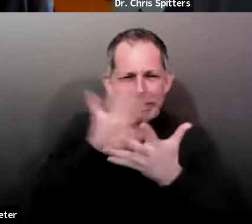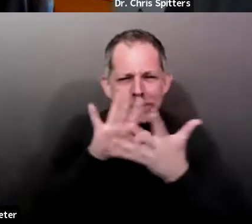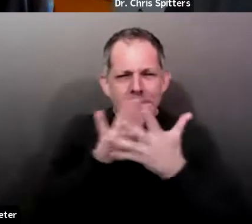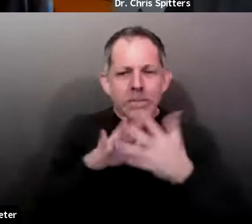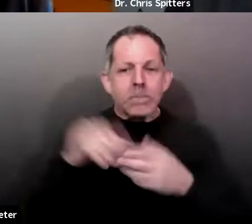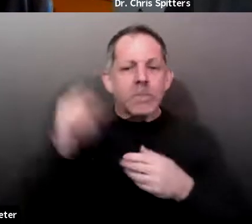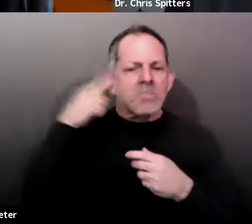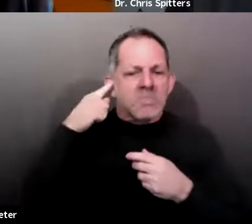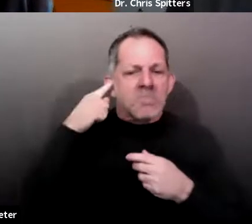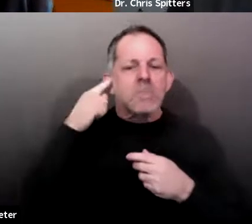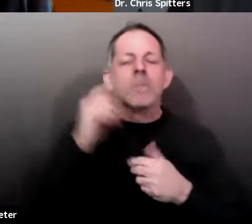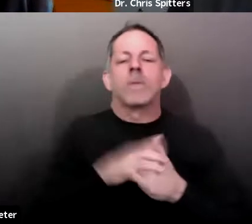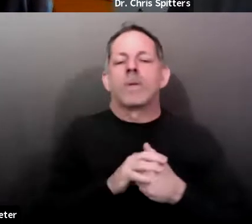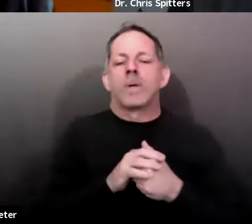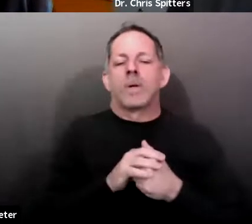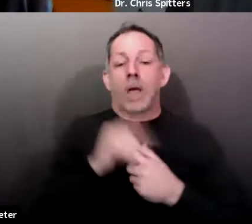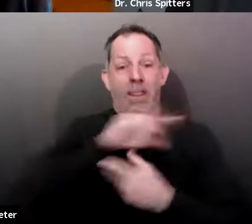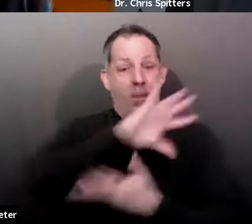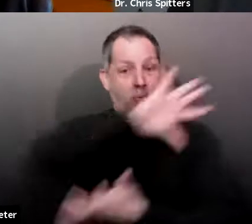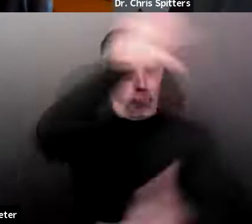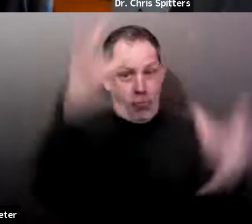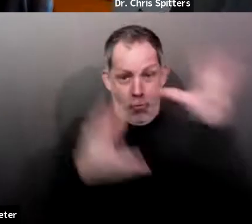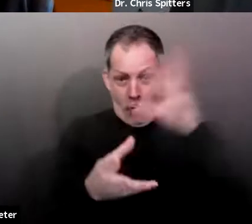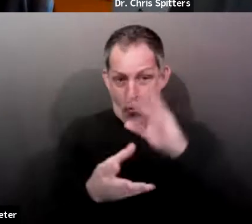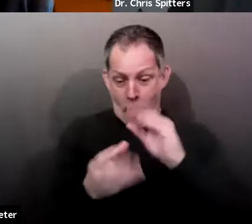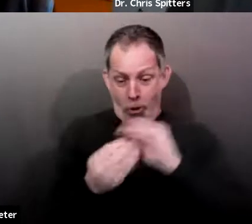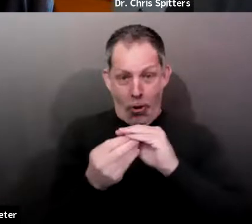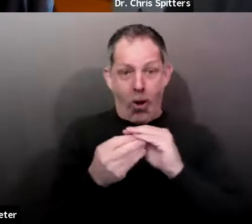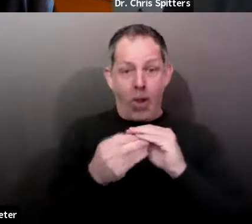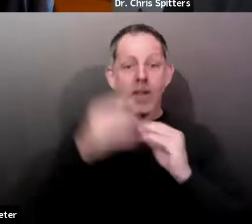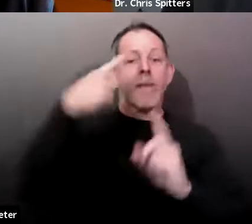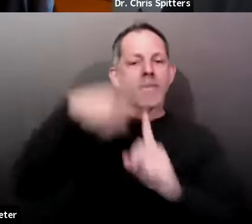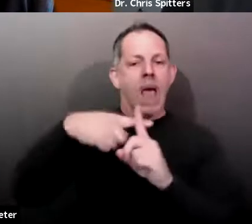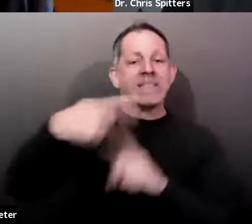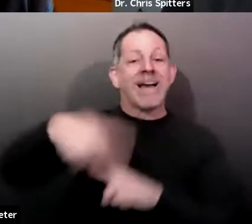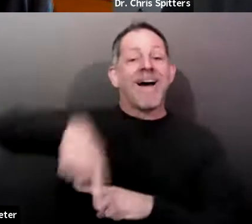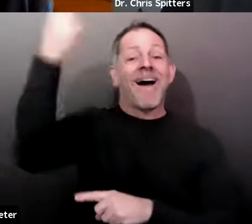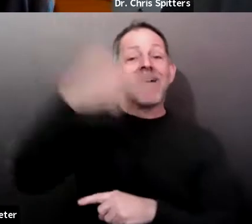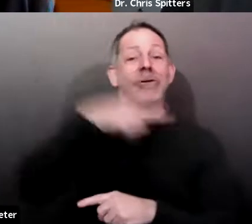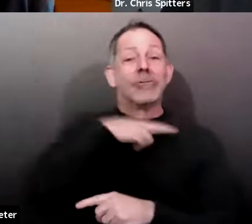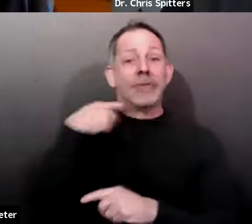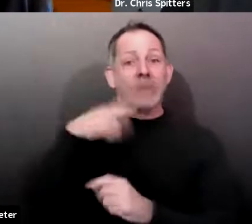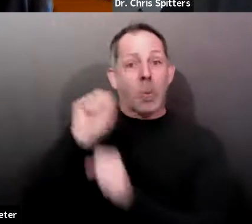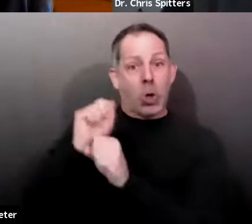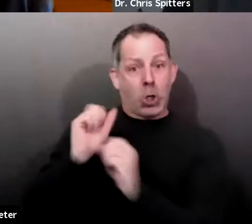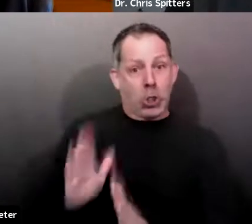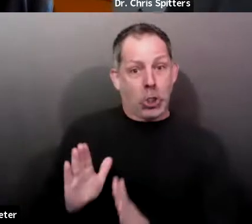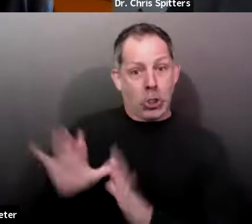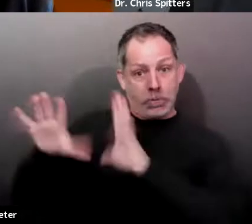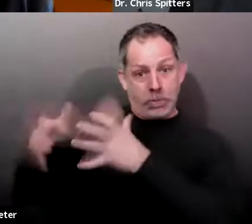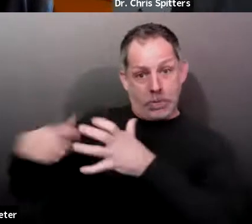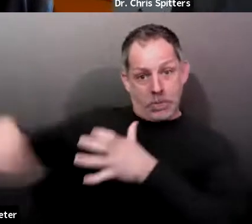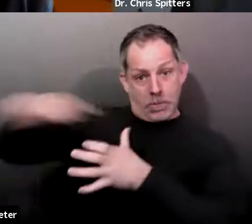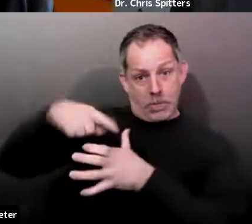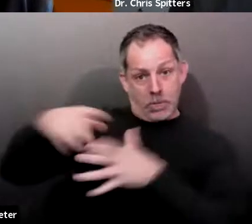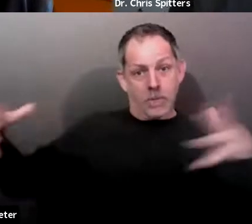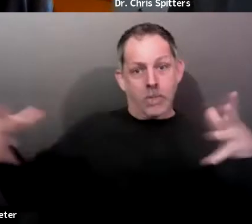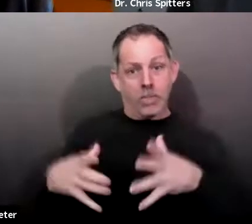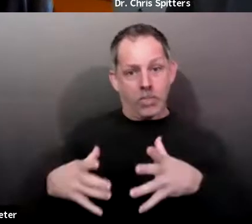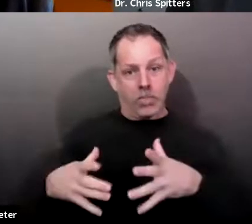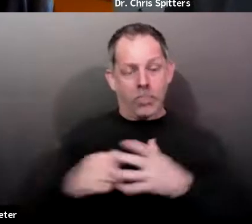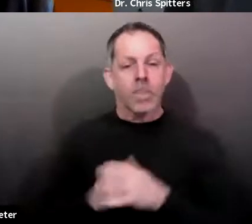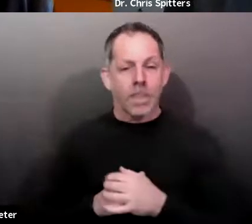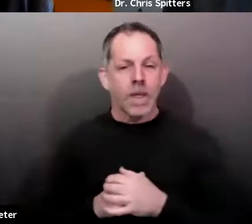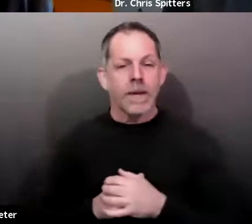includes some high-risk critical workers who work in certain sectors in congregate settings, meaning they can't,